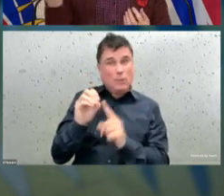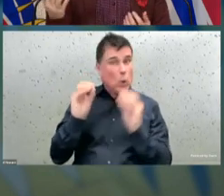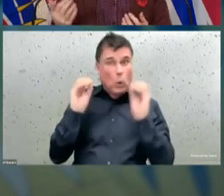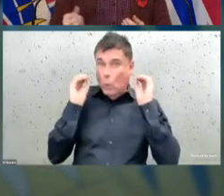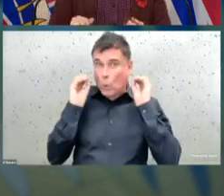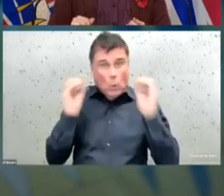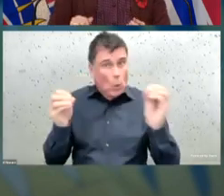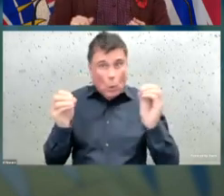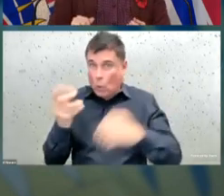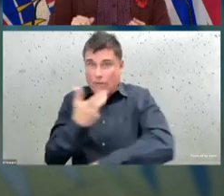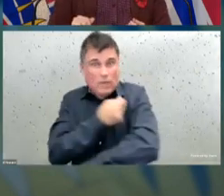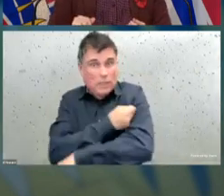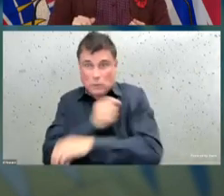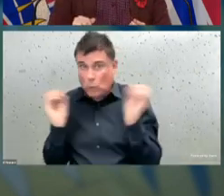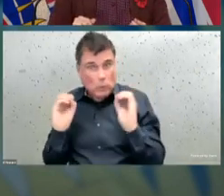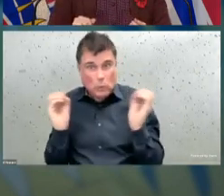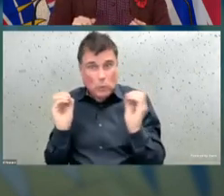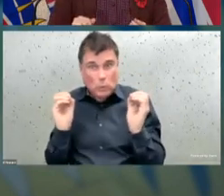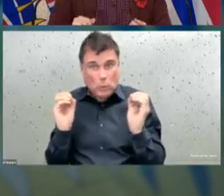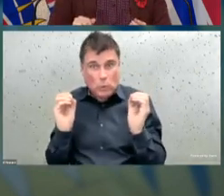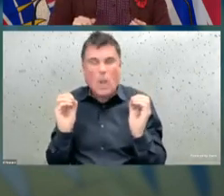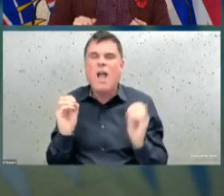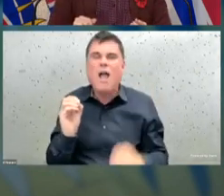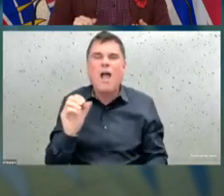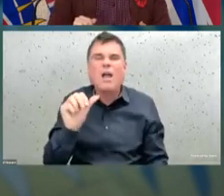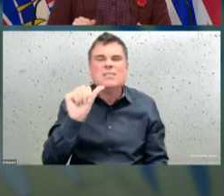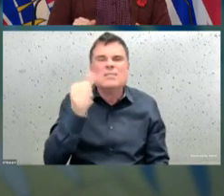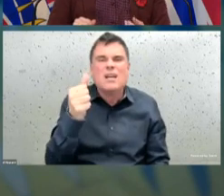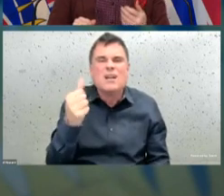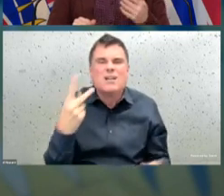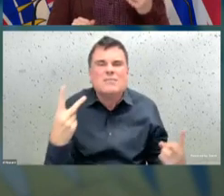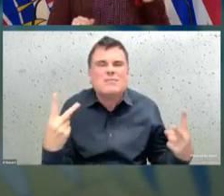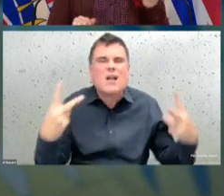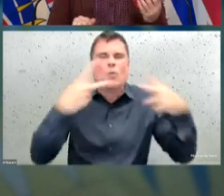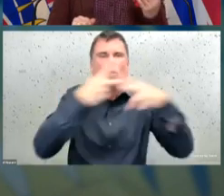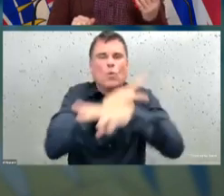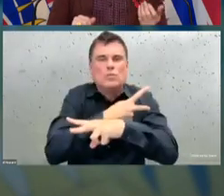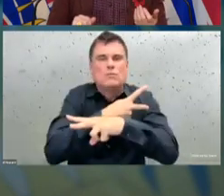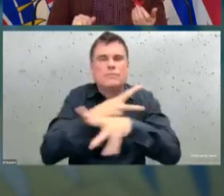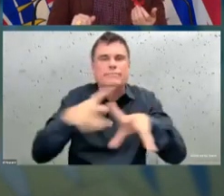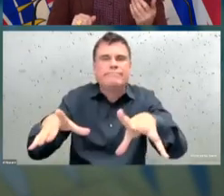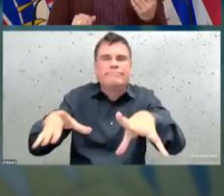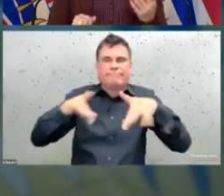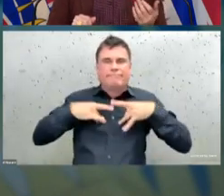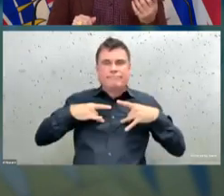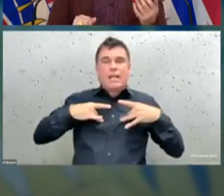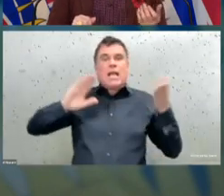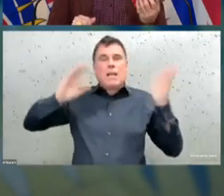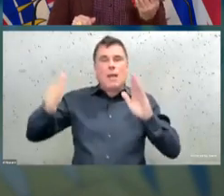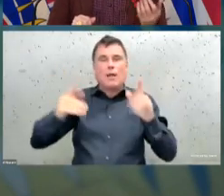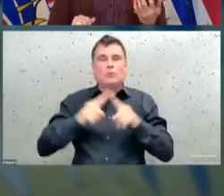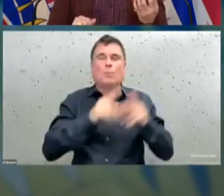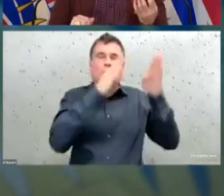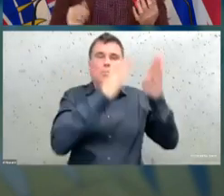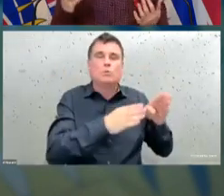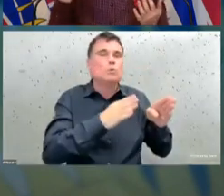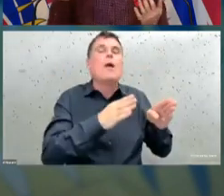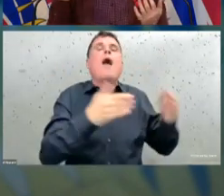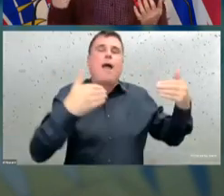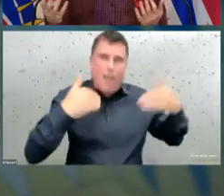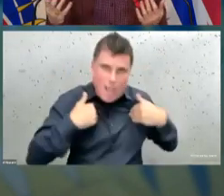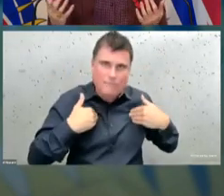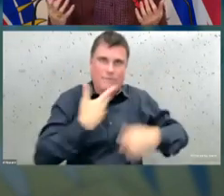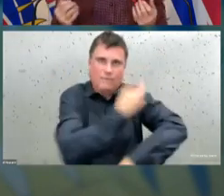who's been fully vaccinated of becoming infected with COVID. The risk of hospitalization is 50 times greater than